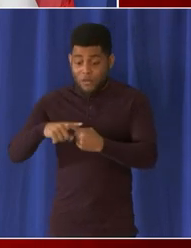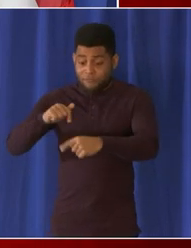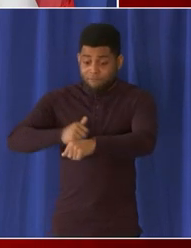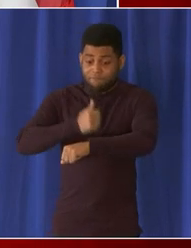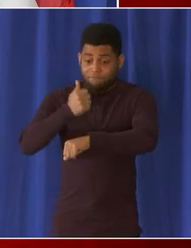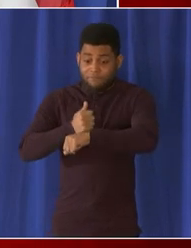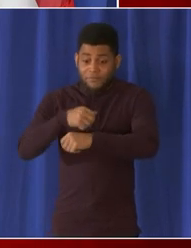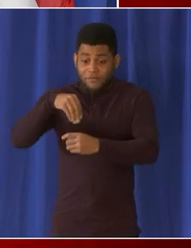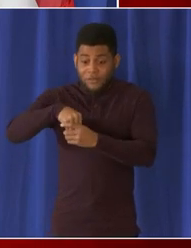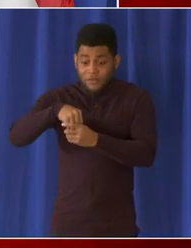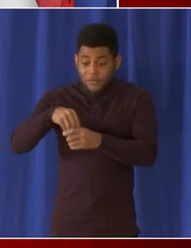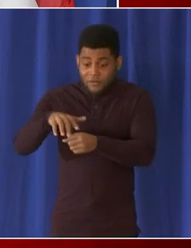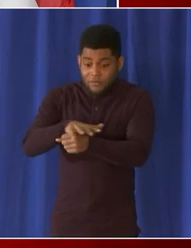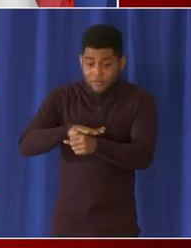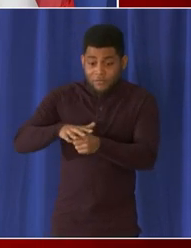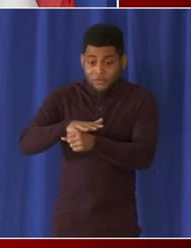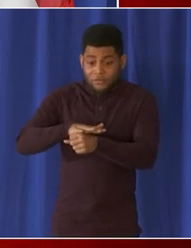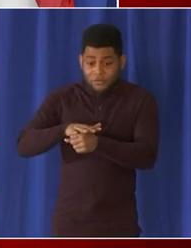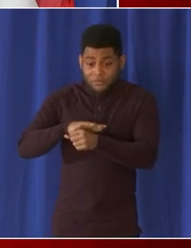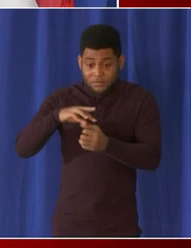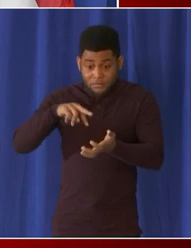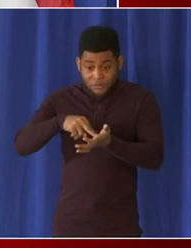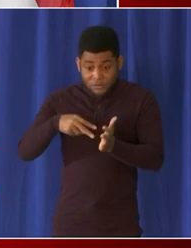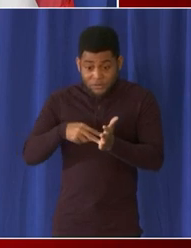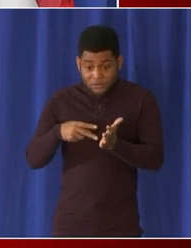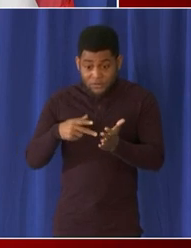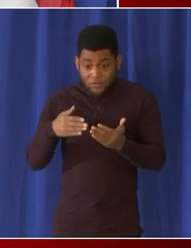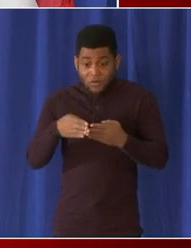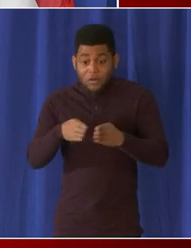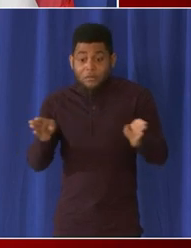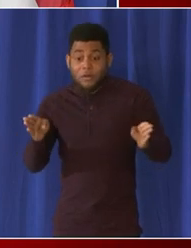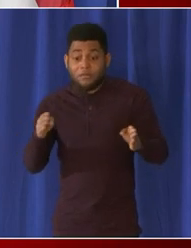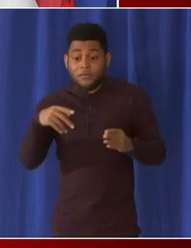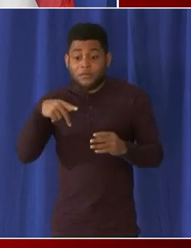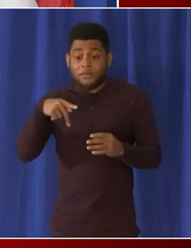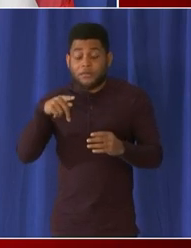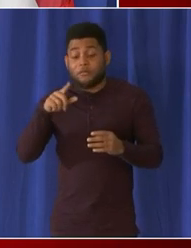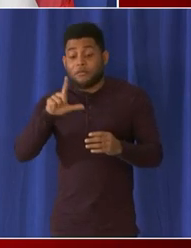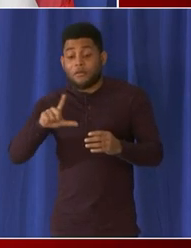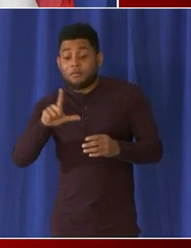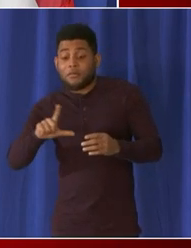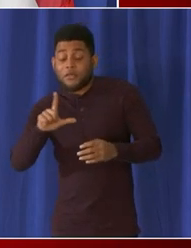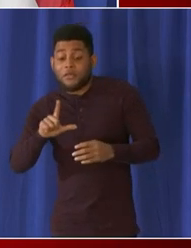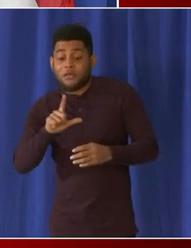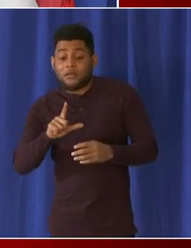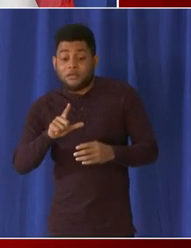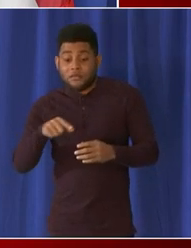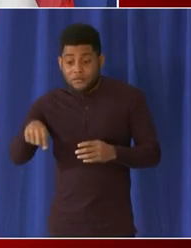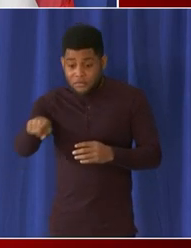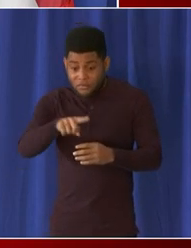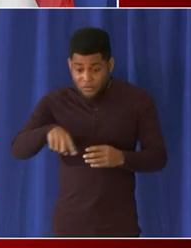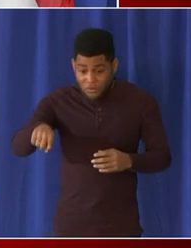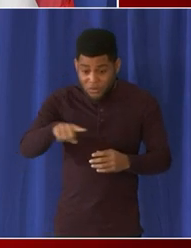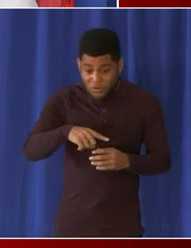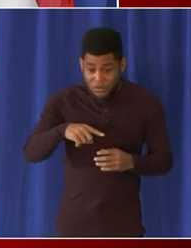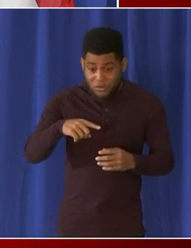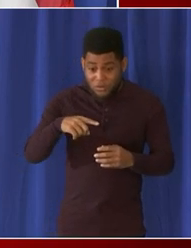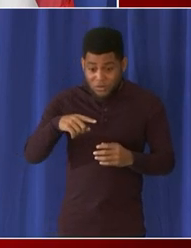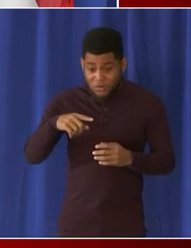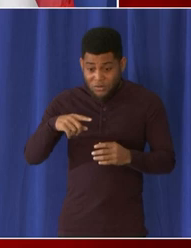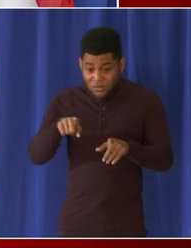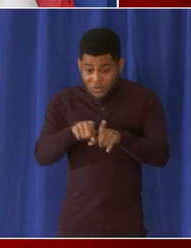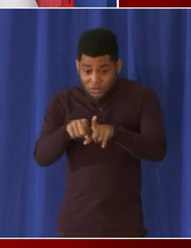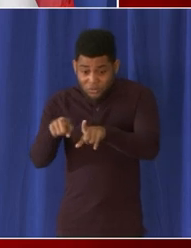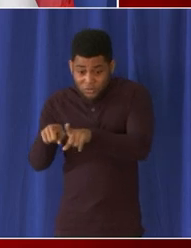um our public libraries exempt from the vaccine um card requirement that begins then can you repeat your question yeah i'm sorry